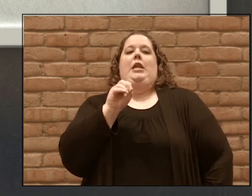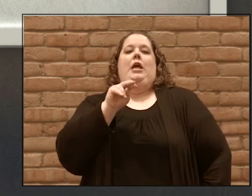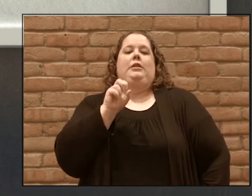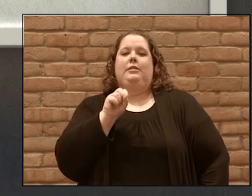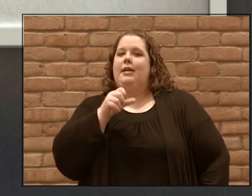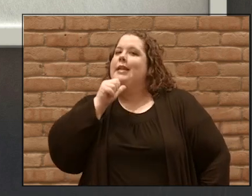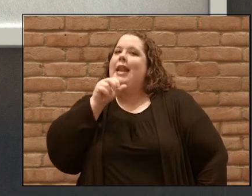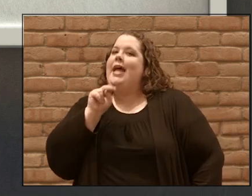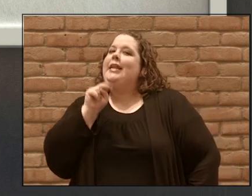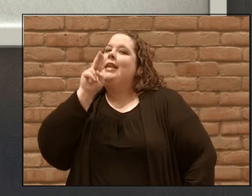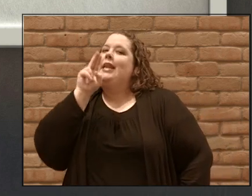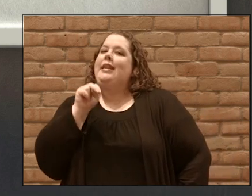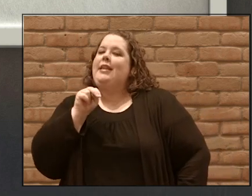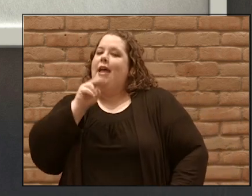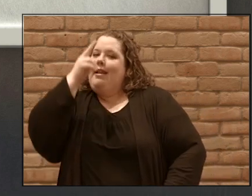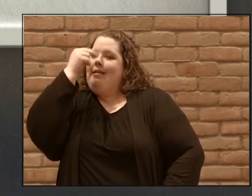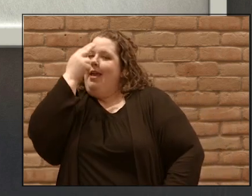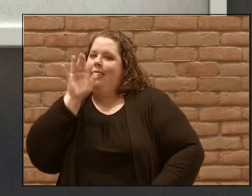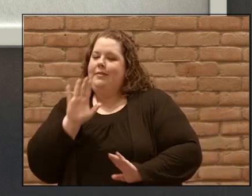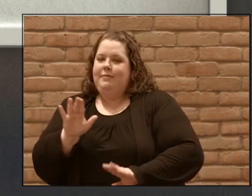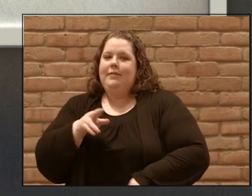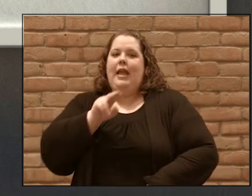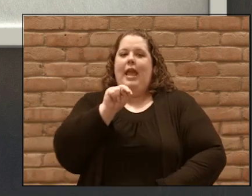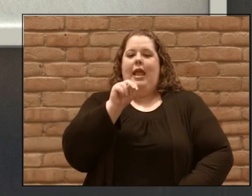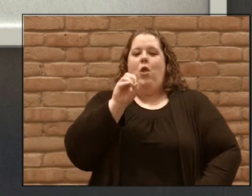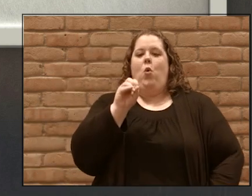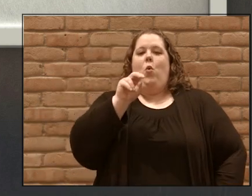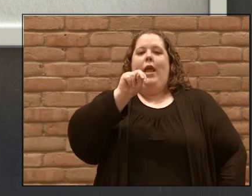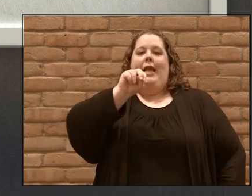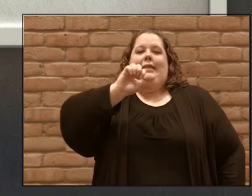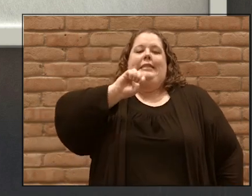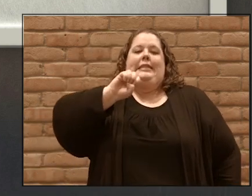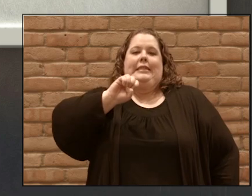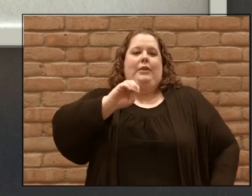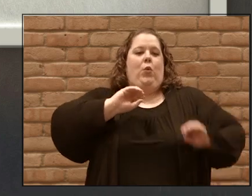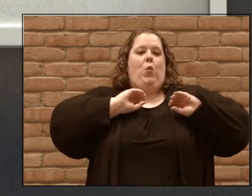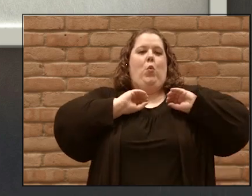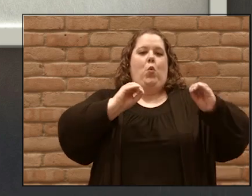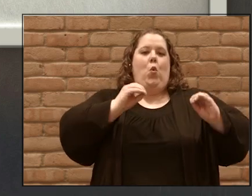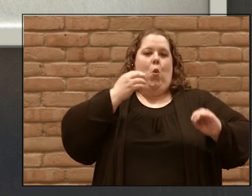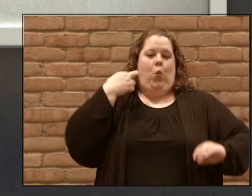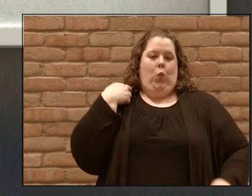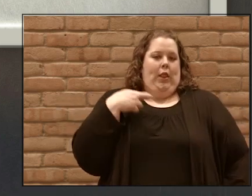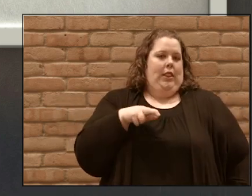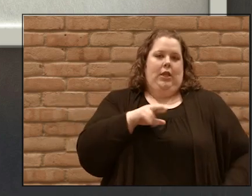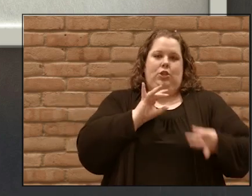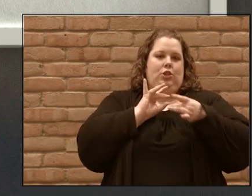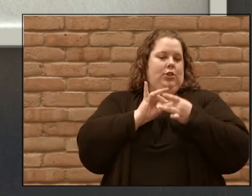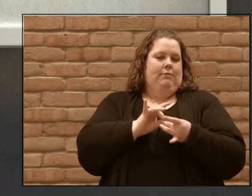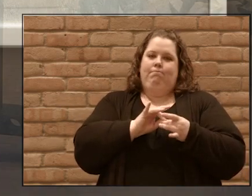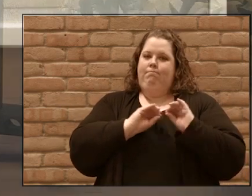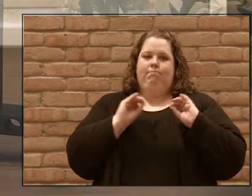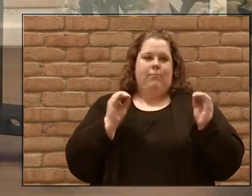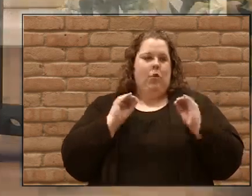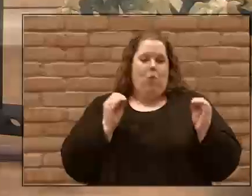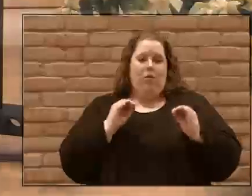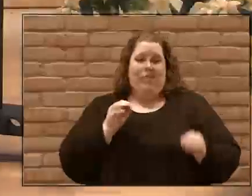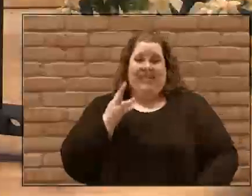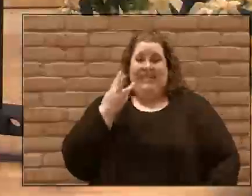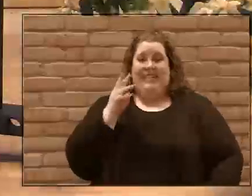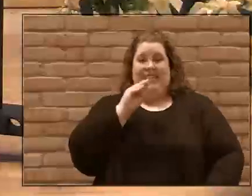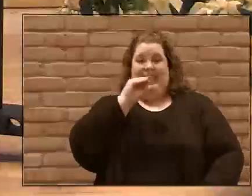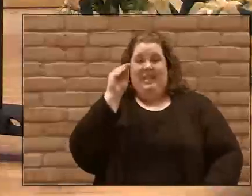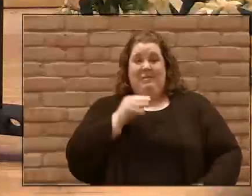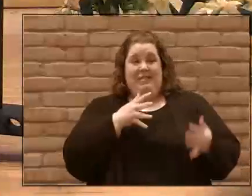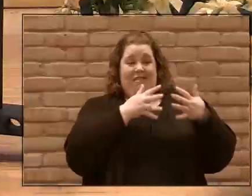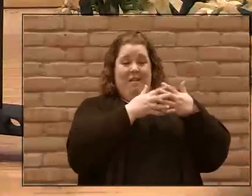about nuns like the Catholic nuns, but nuns, N-O-N-E. No religious affiliation at all. So 16%